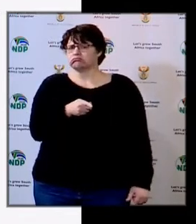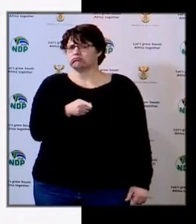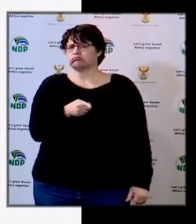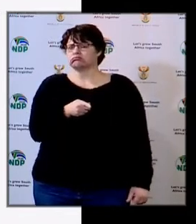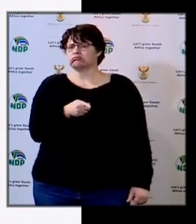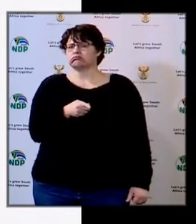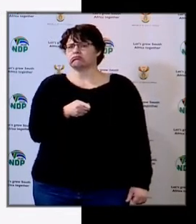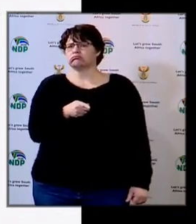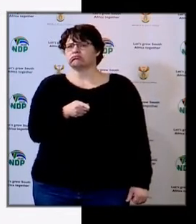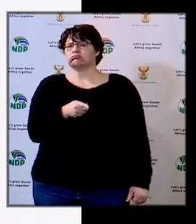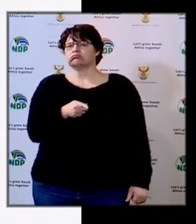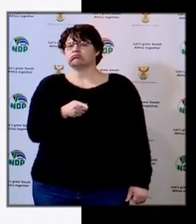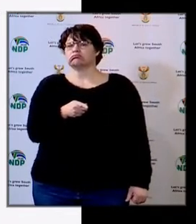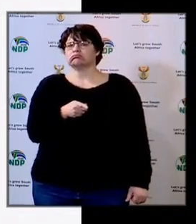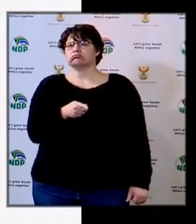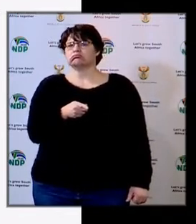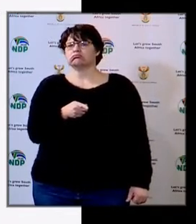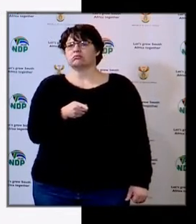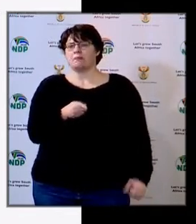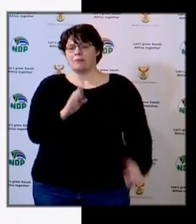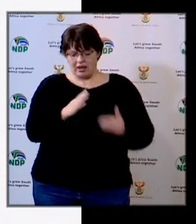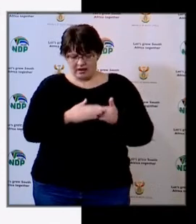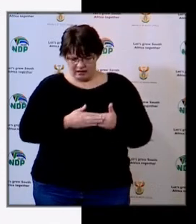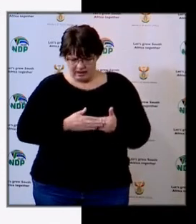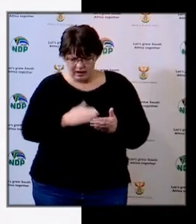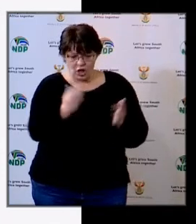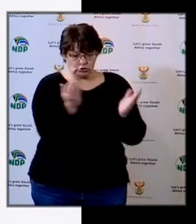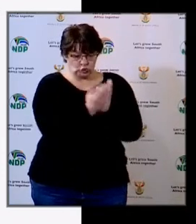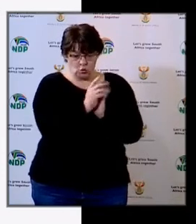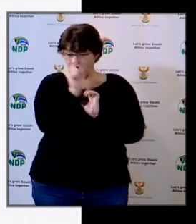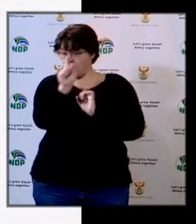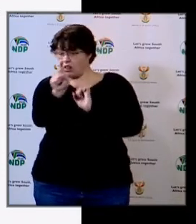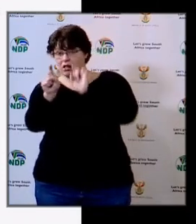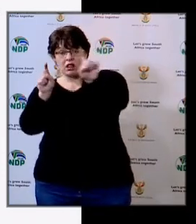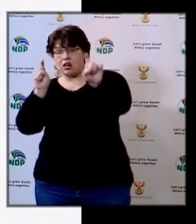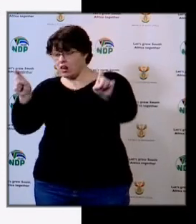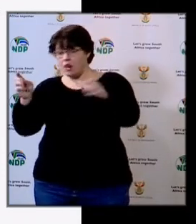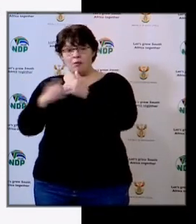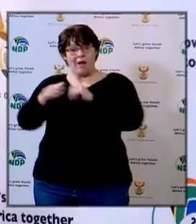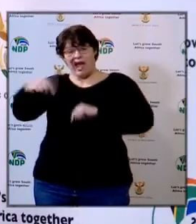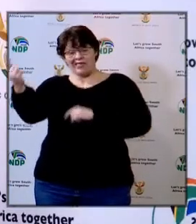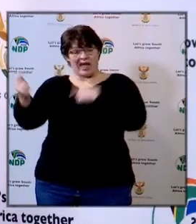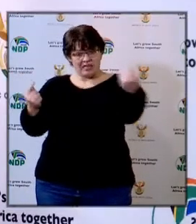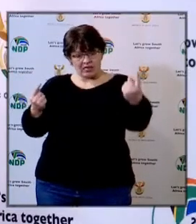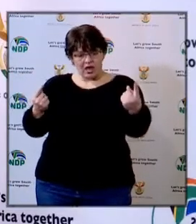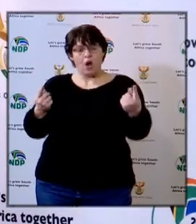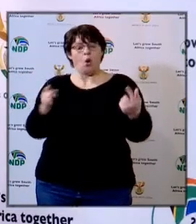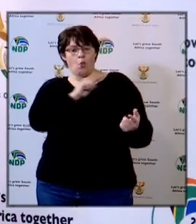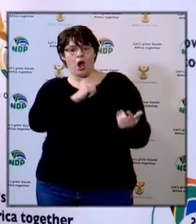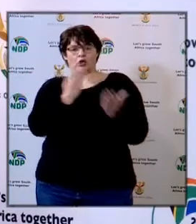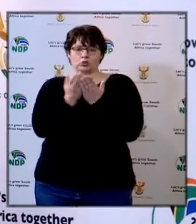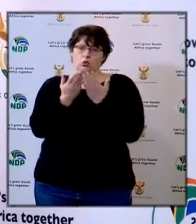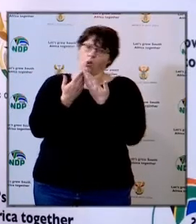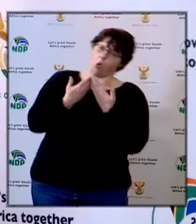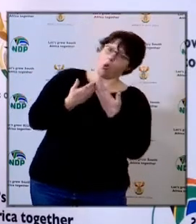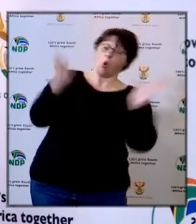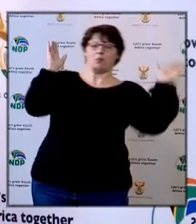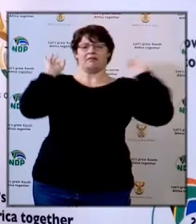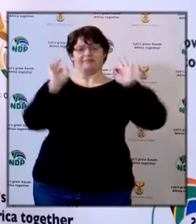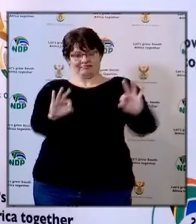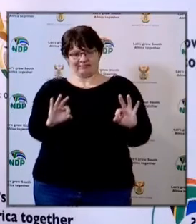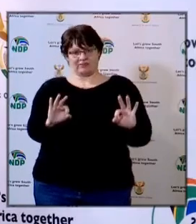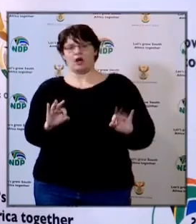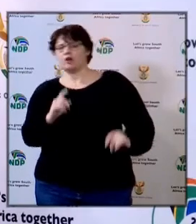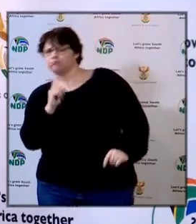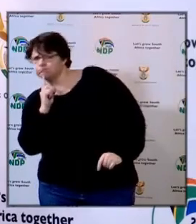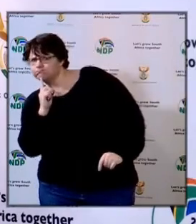of them as well, will cover for the rest of the schools as we progressively go back to schools and